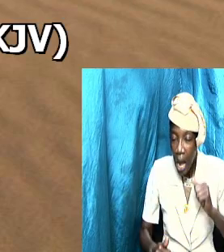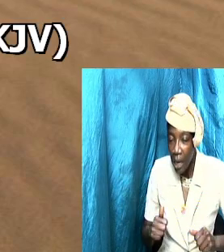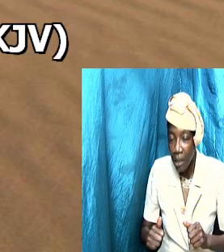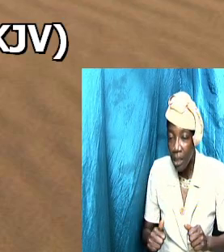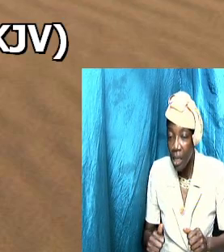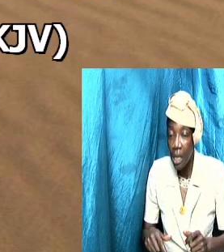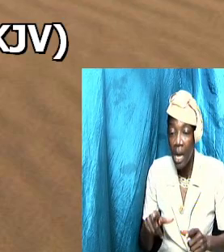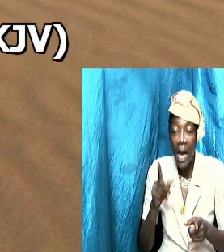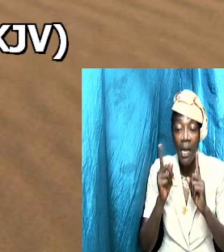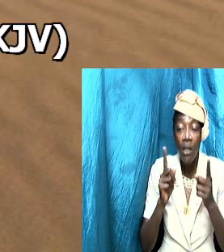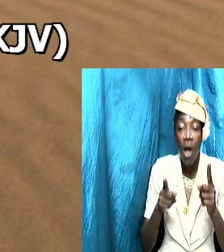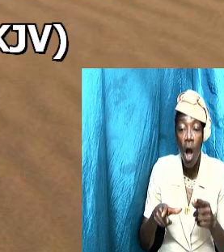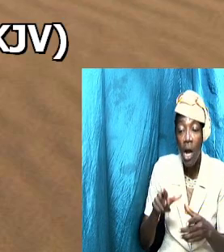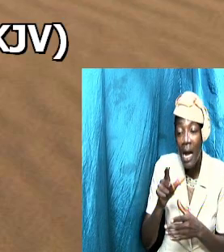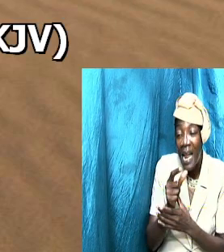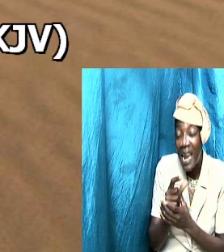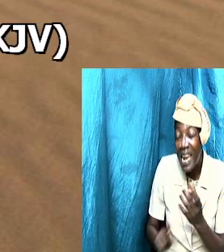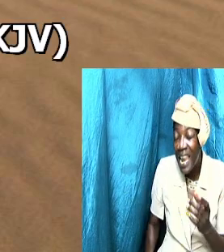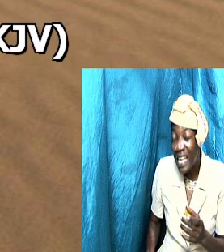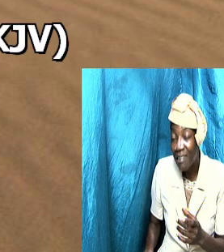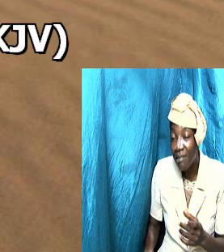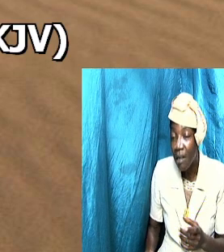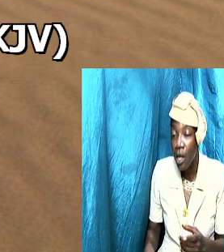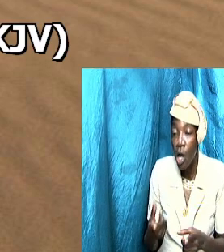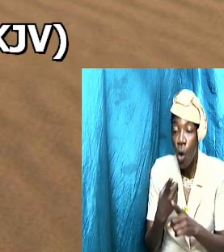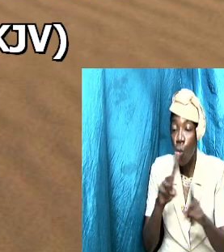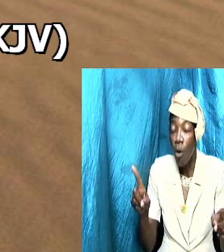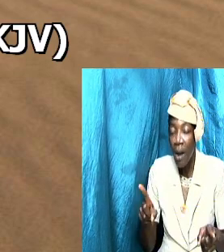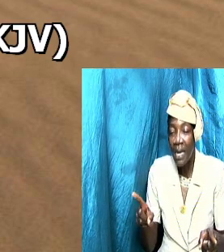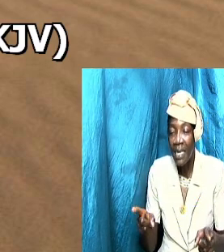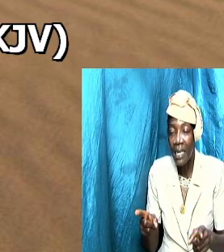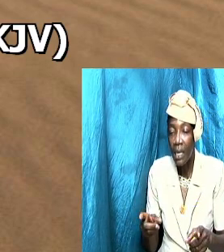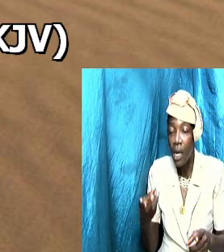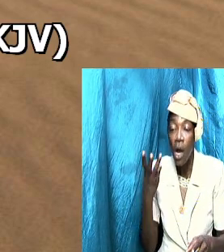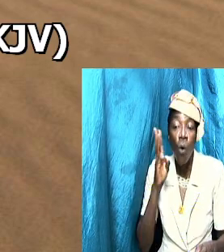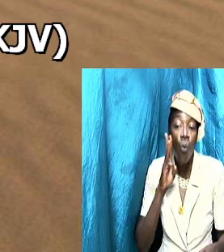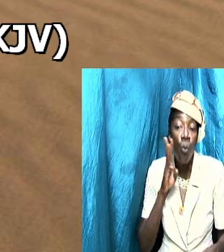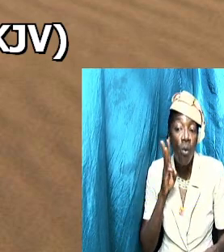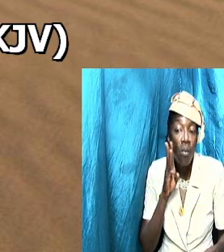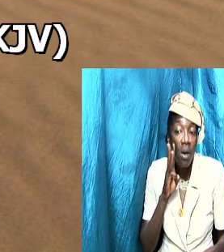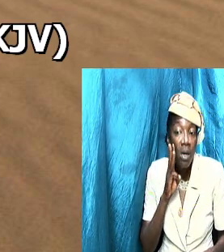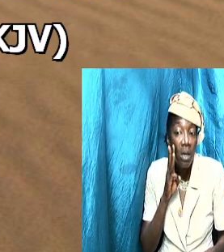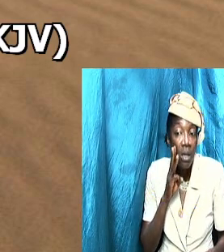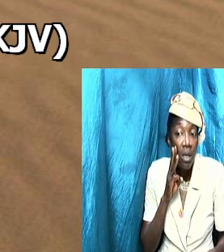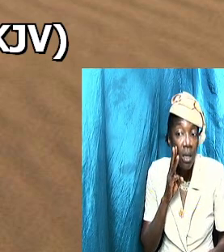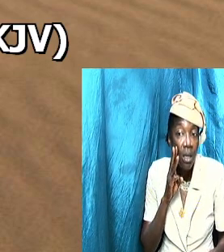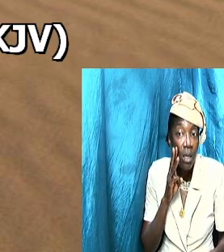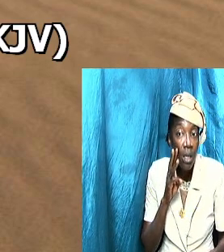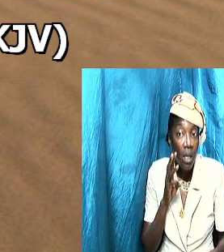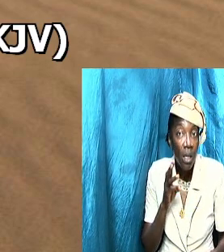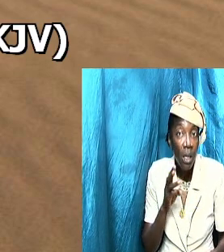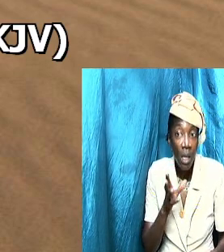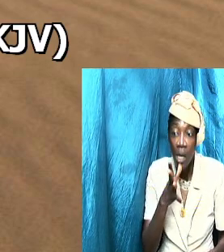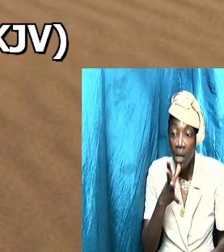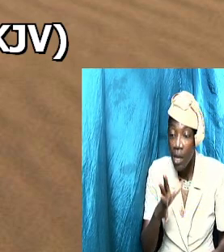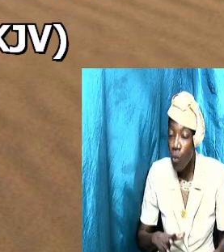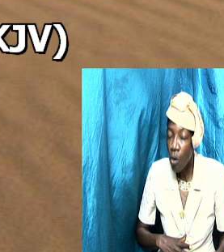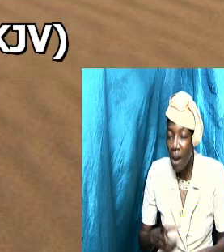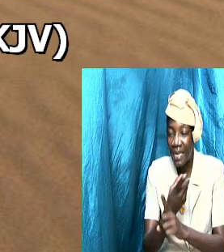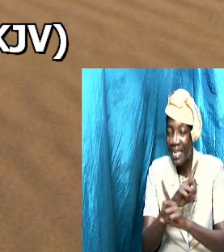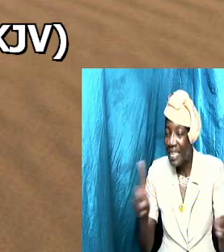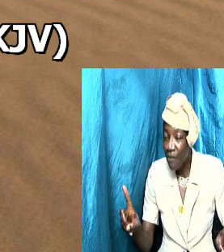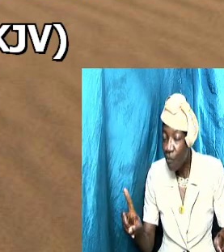different she will talk more she will be more expressive she will be more